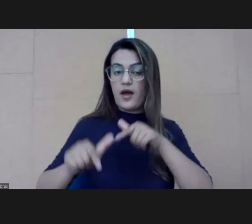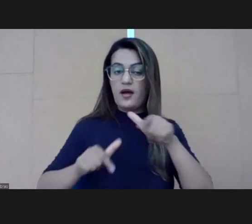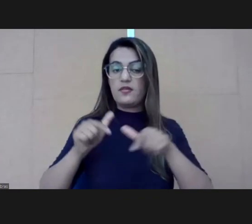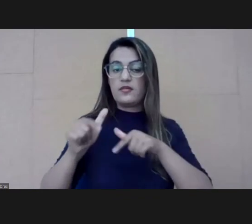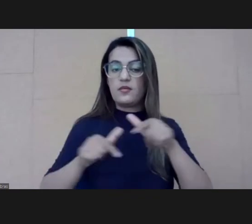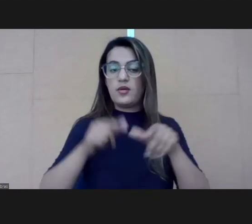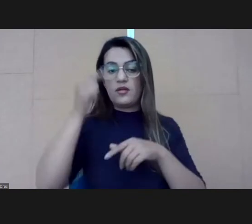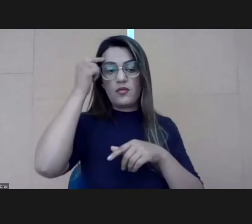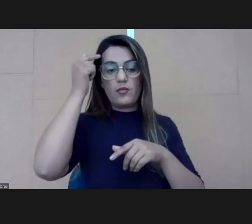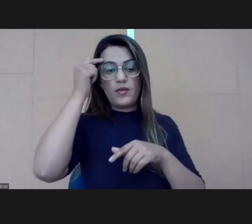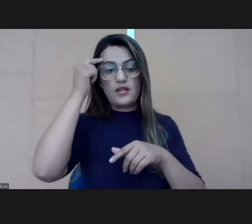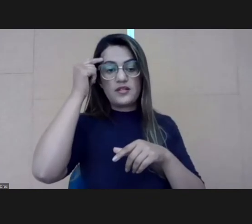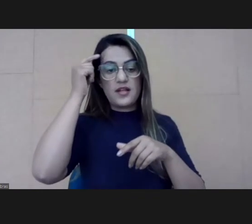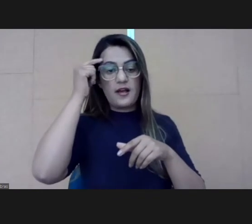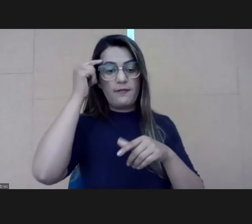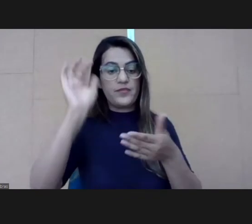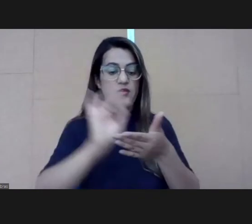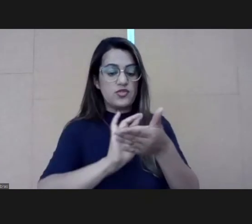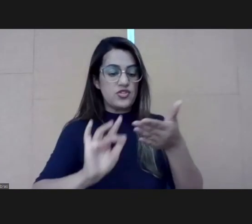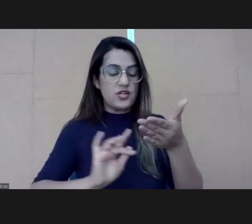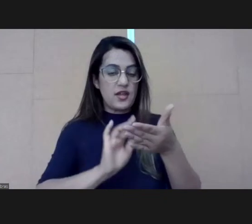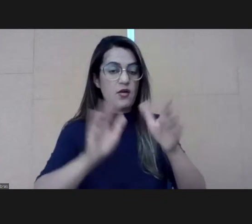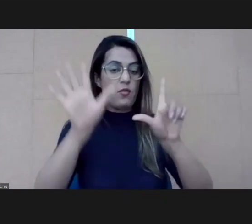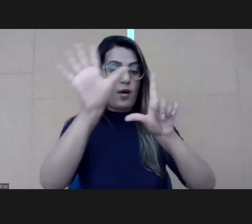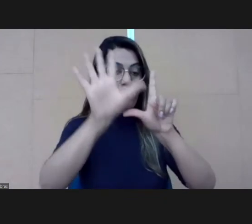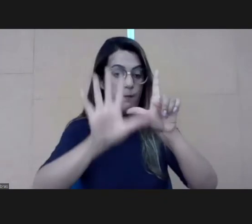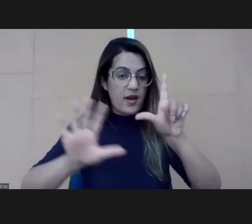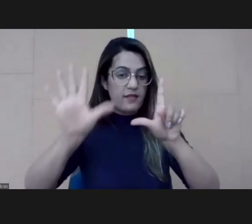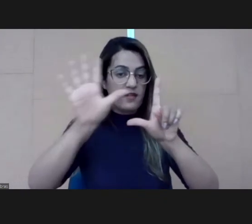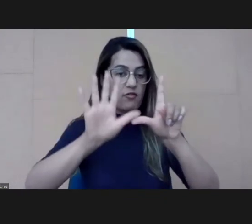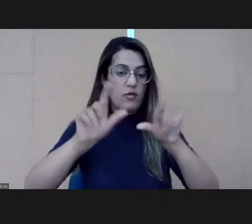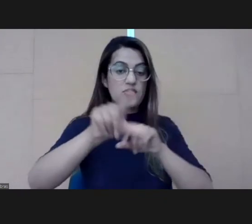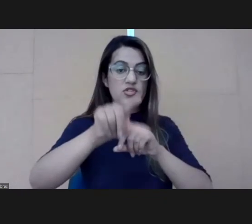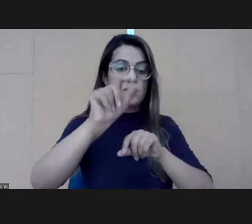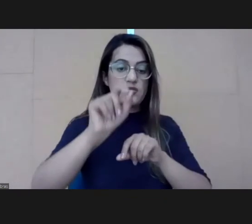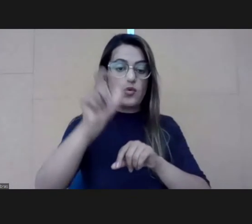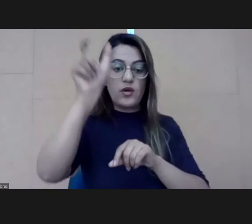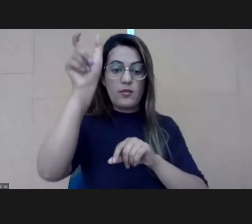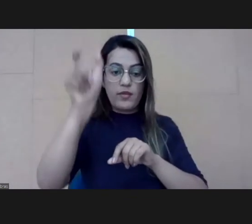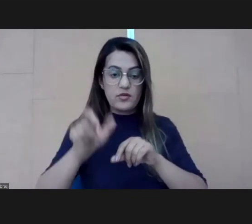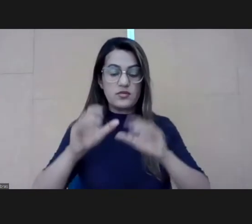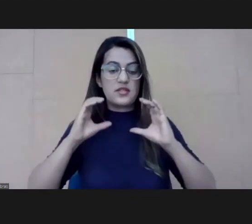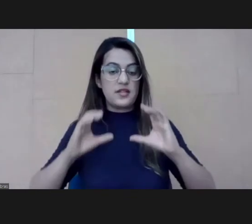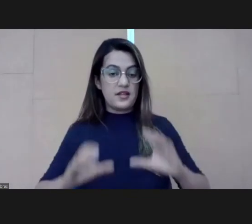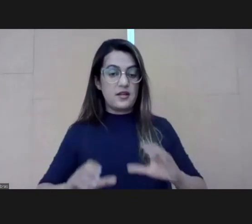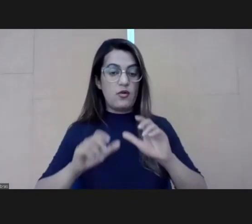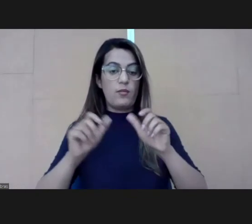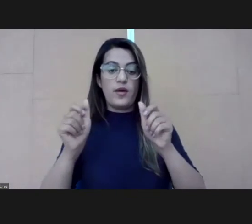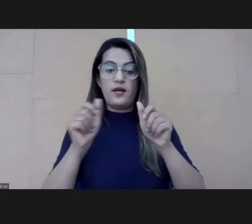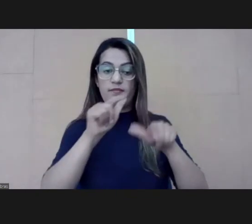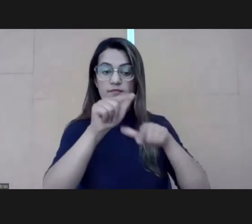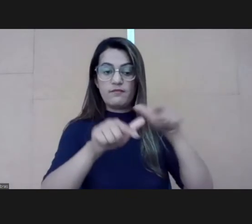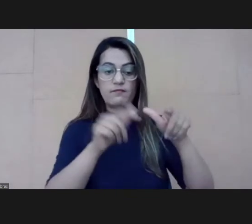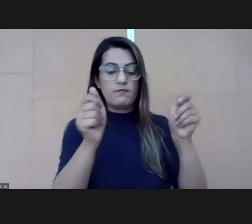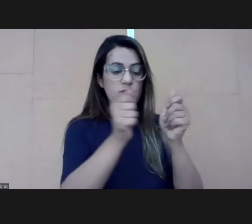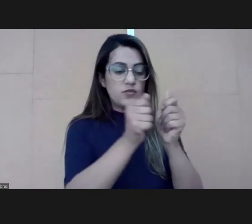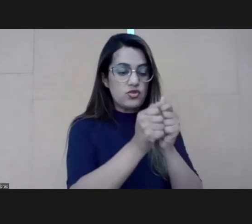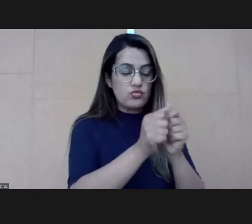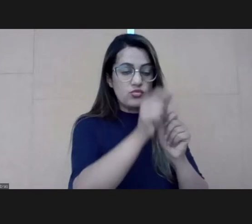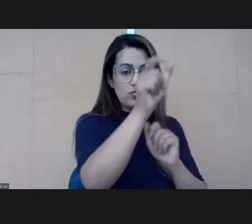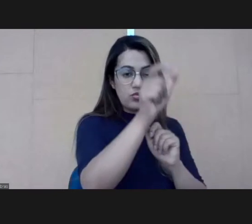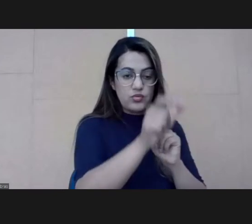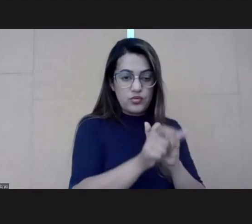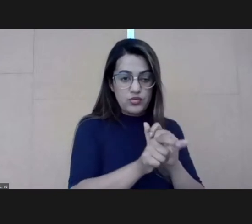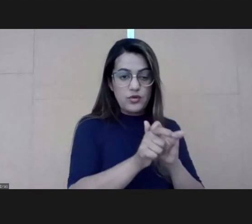for citizens, that really requires us to work together with our technologists, with our strategic program managers and our policy